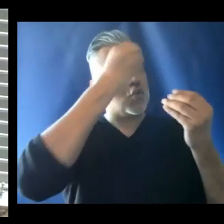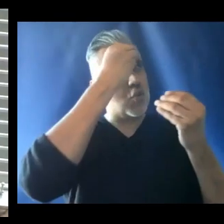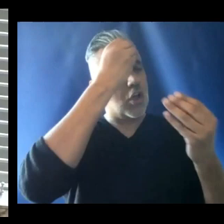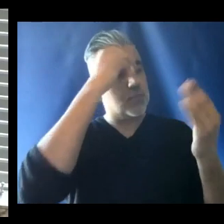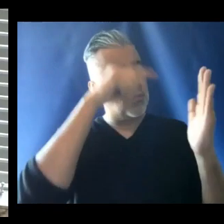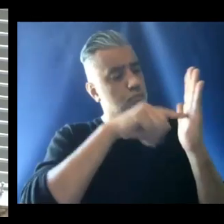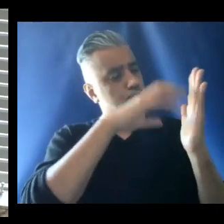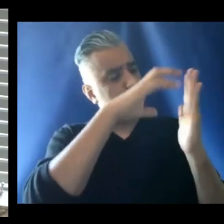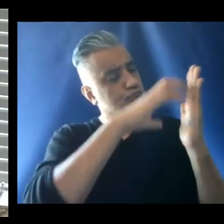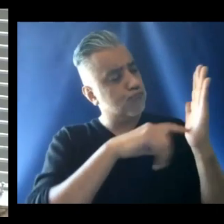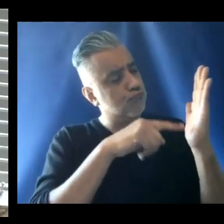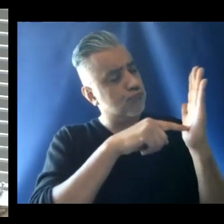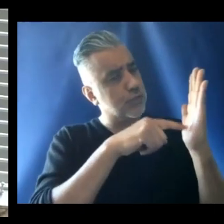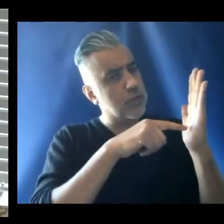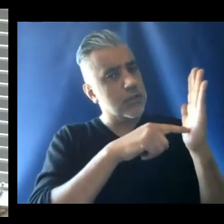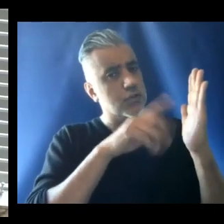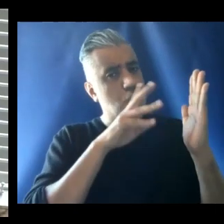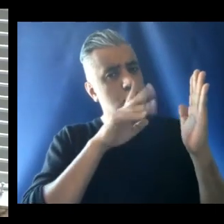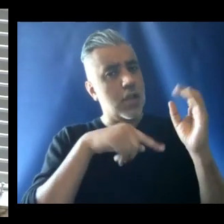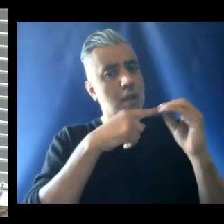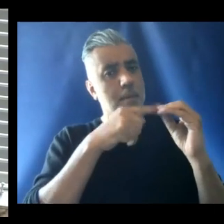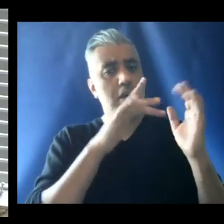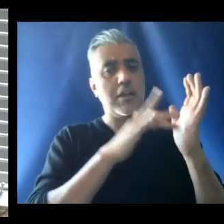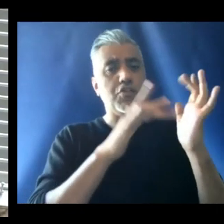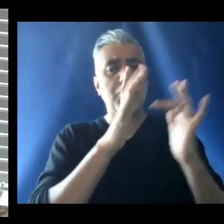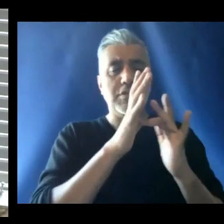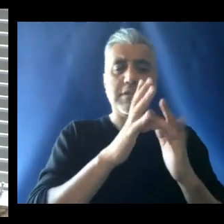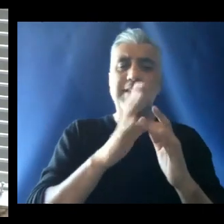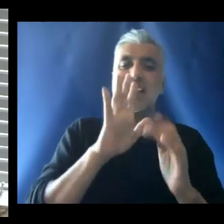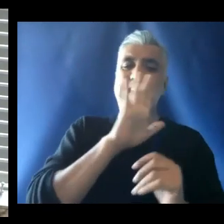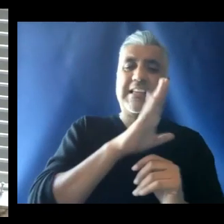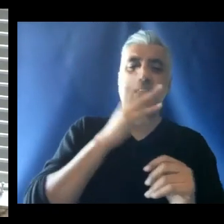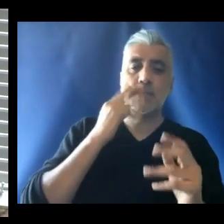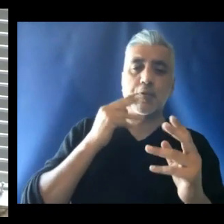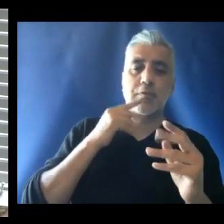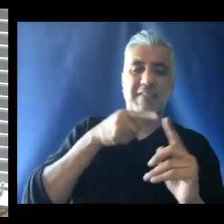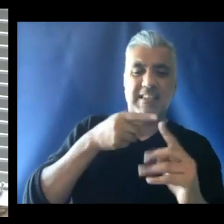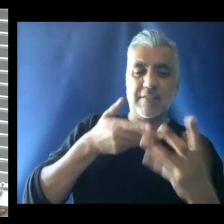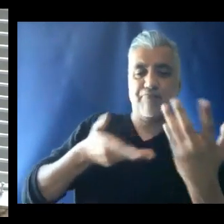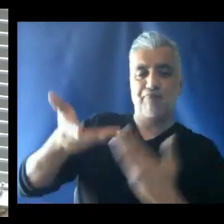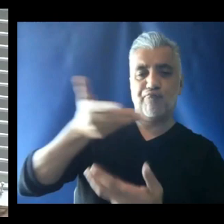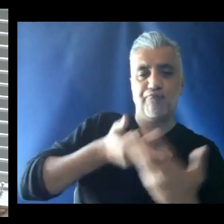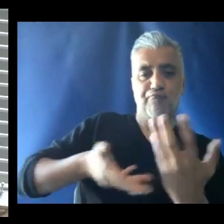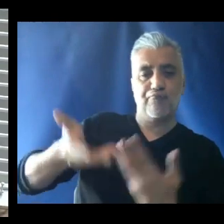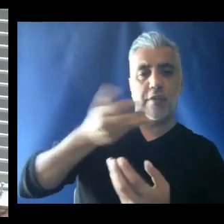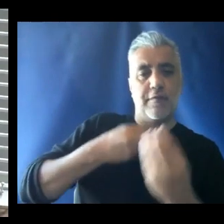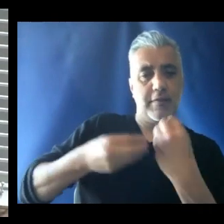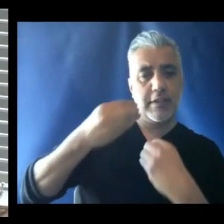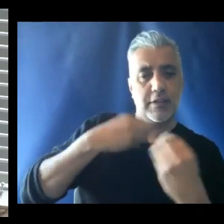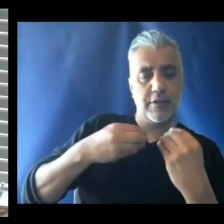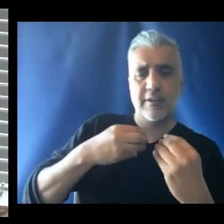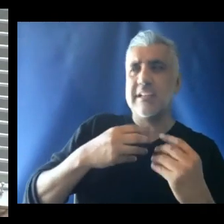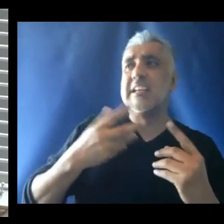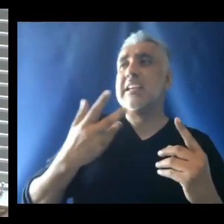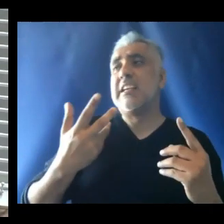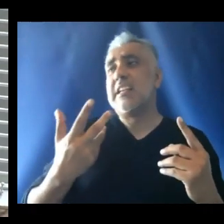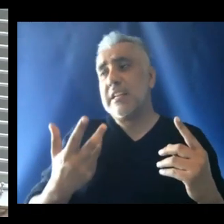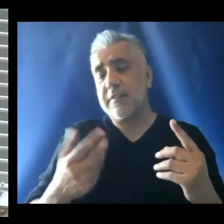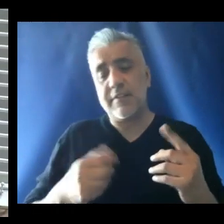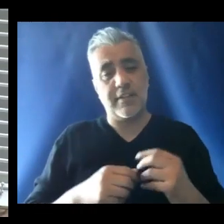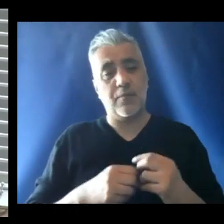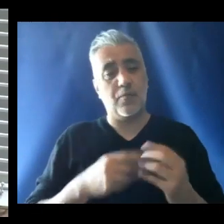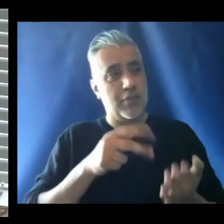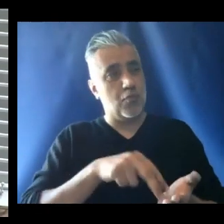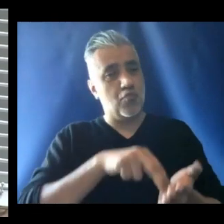us Jesus who experiences this convivial dimension. even as the reason